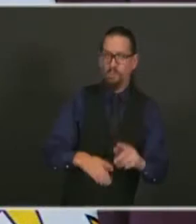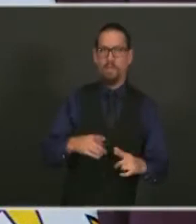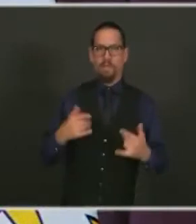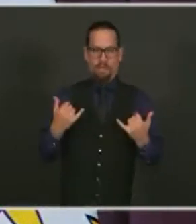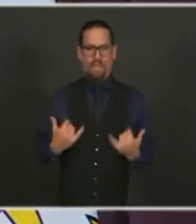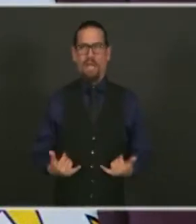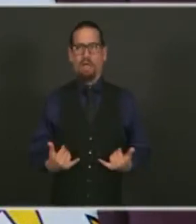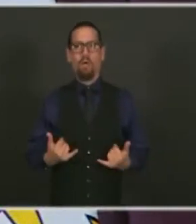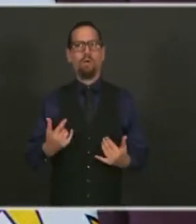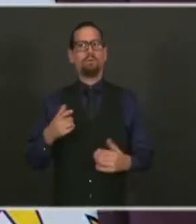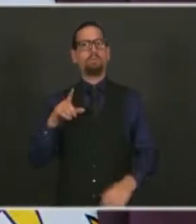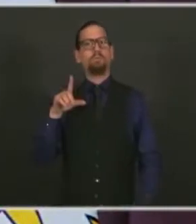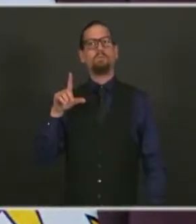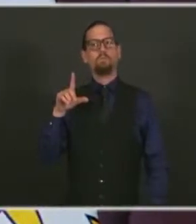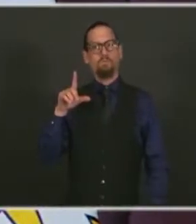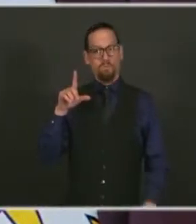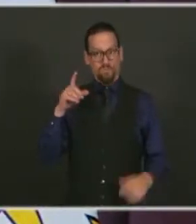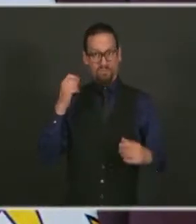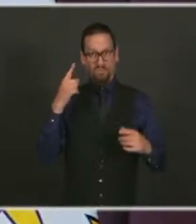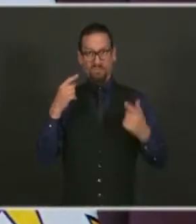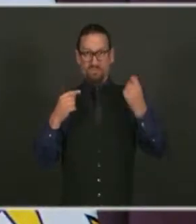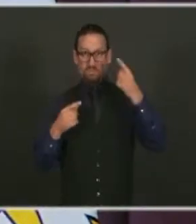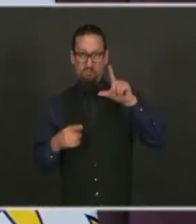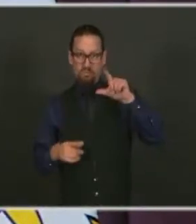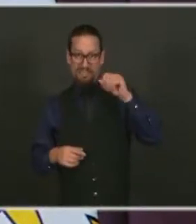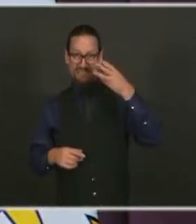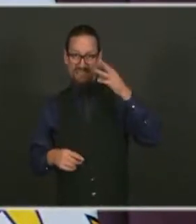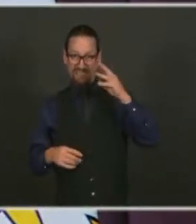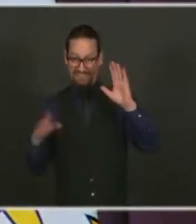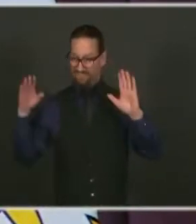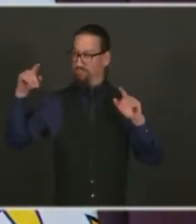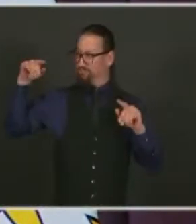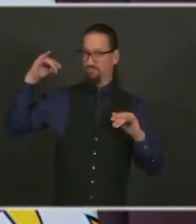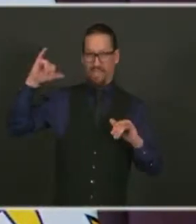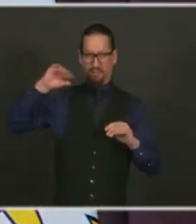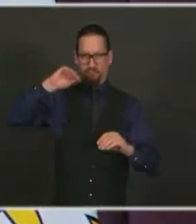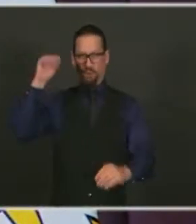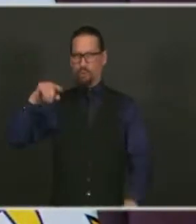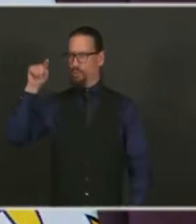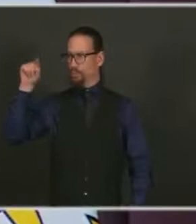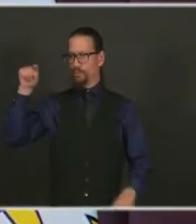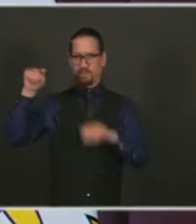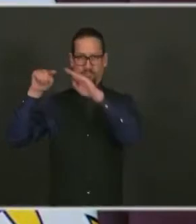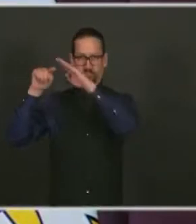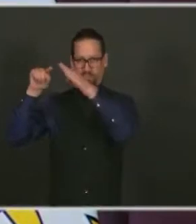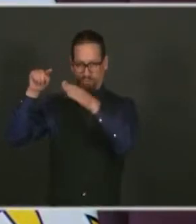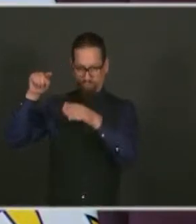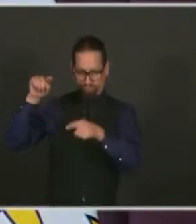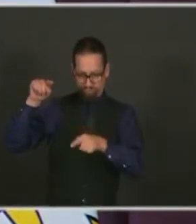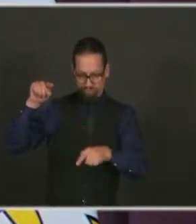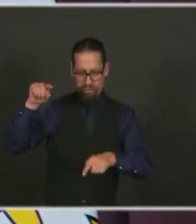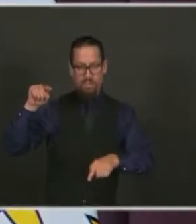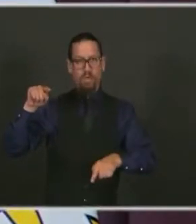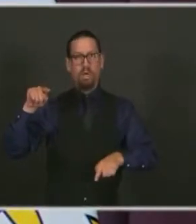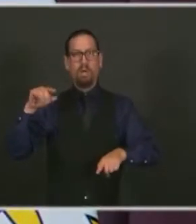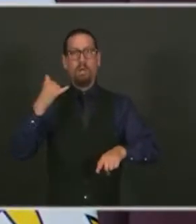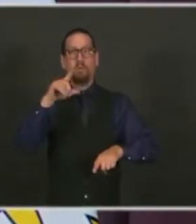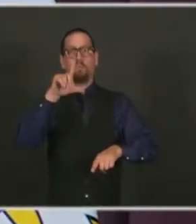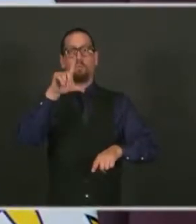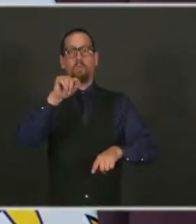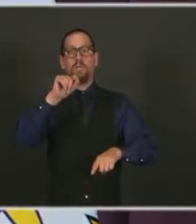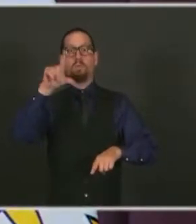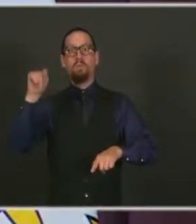more than 25%. In July, we had more overdose deaths than in any single month since we started